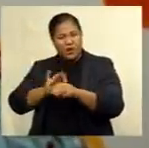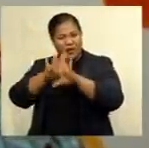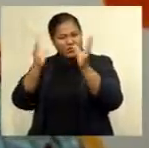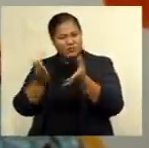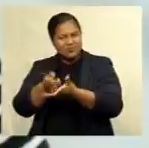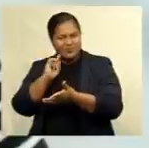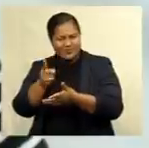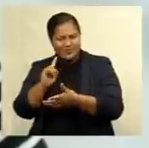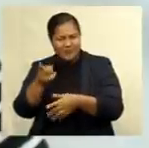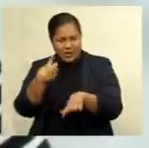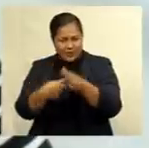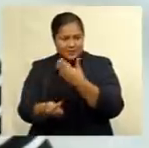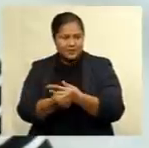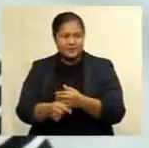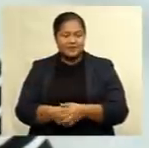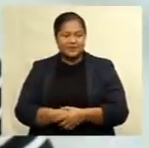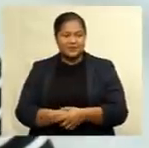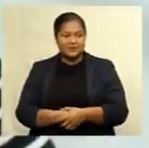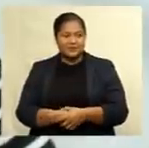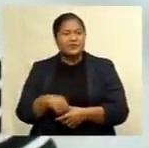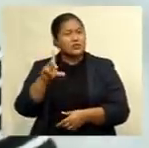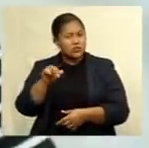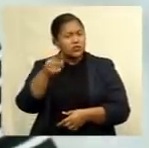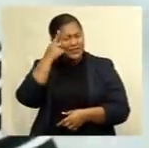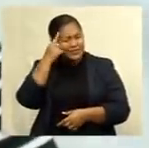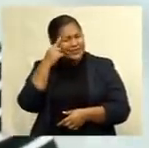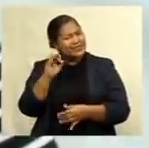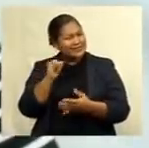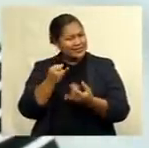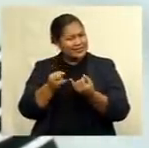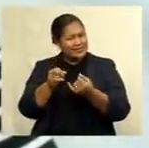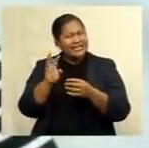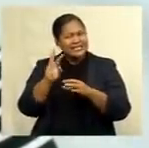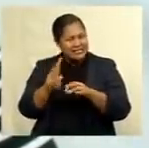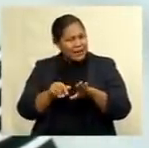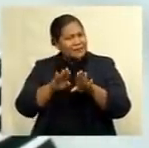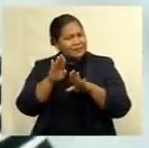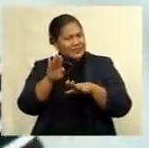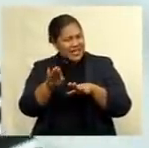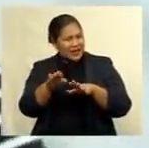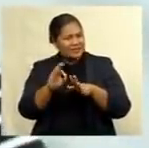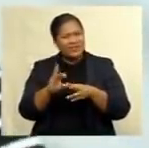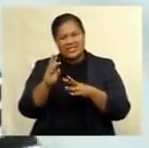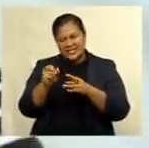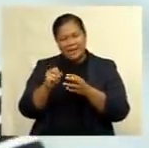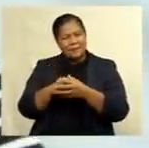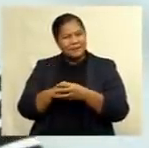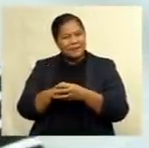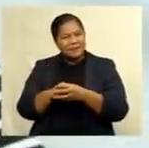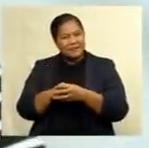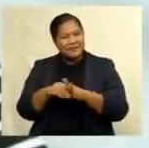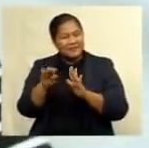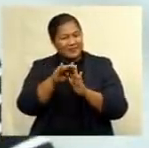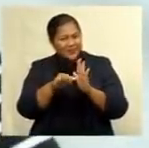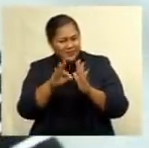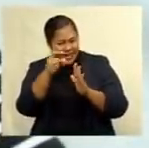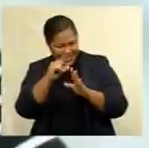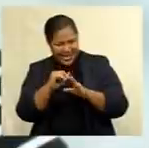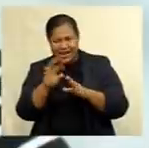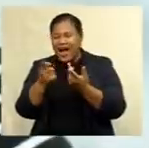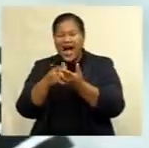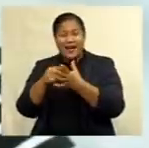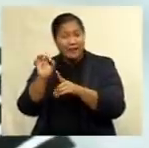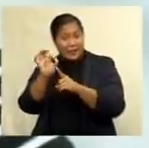code lit. Do you think would be some necessary steps that Fiji and other Pacific Island countries could take